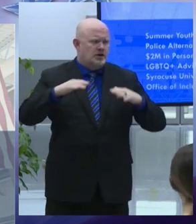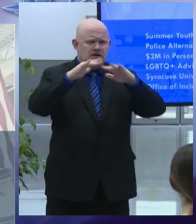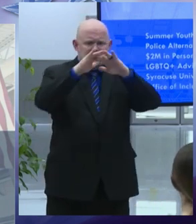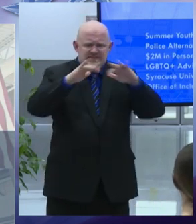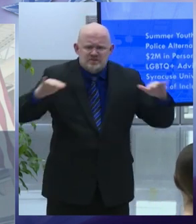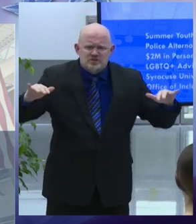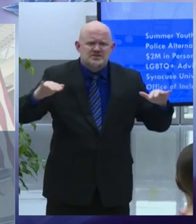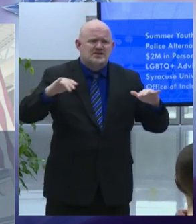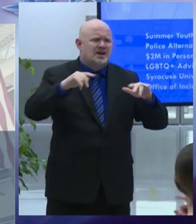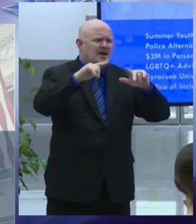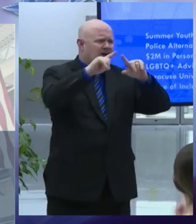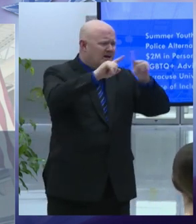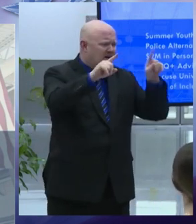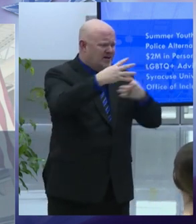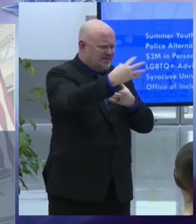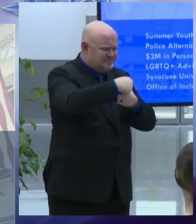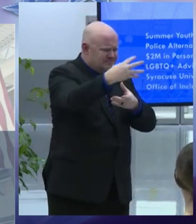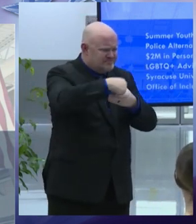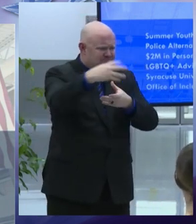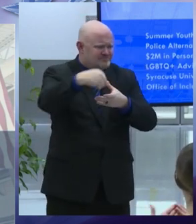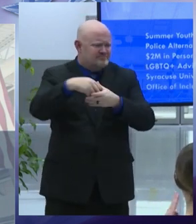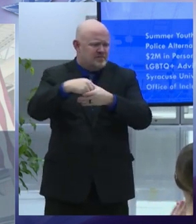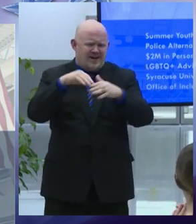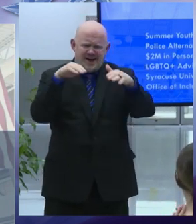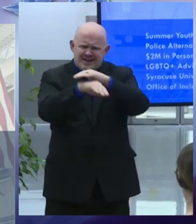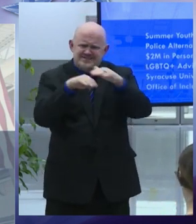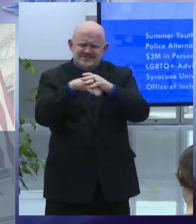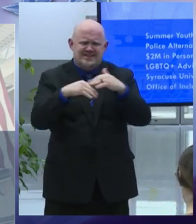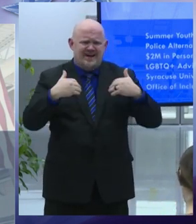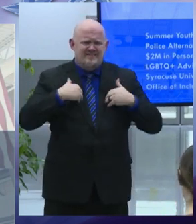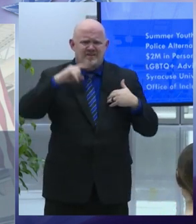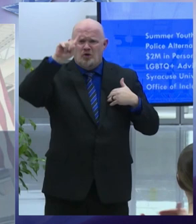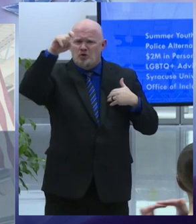city government is an inclusive and equitable workplace